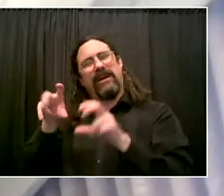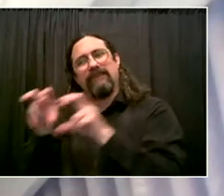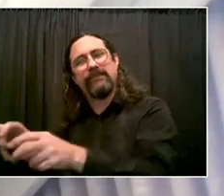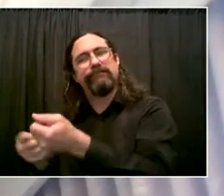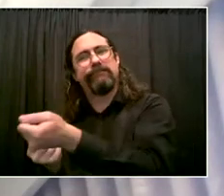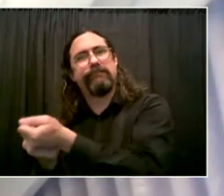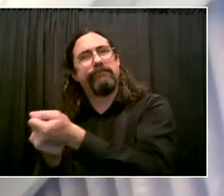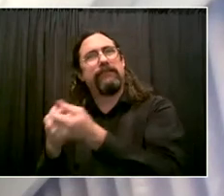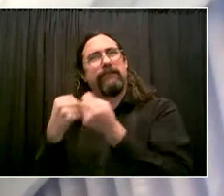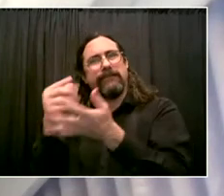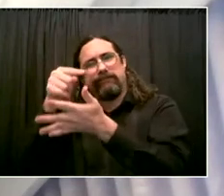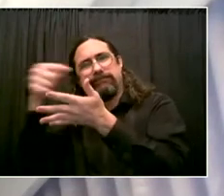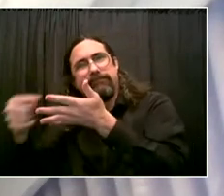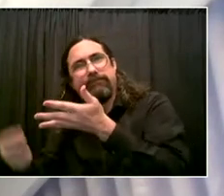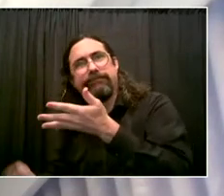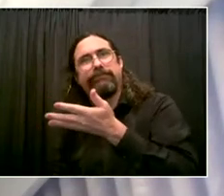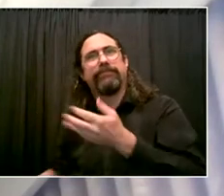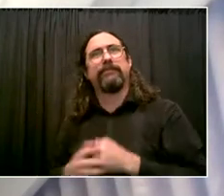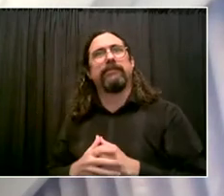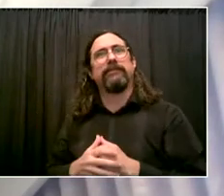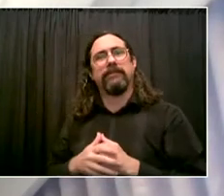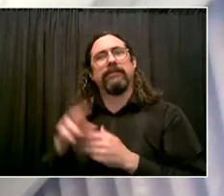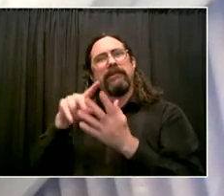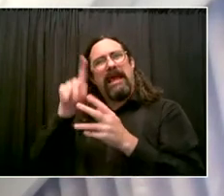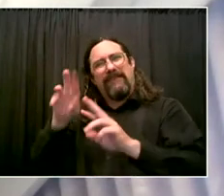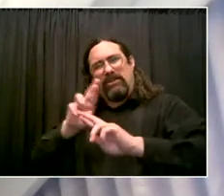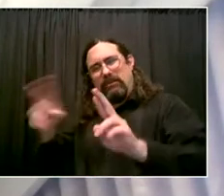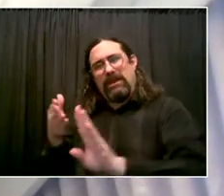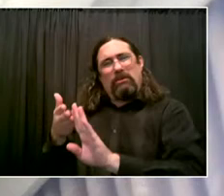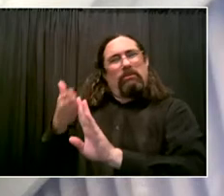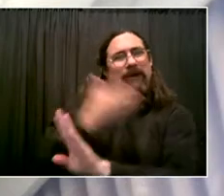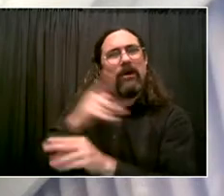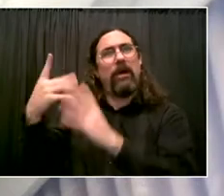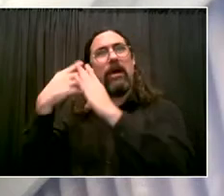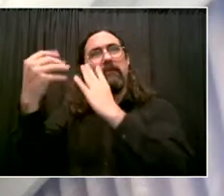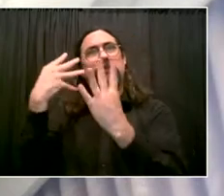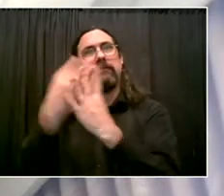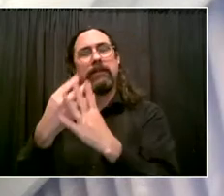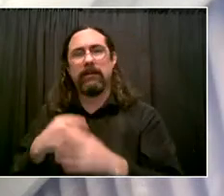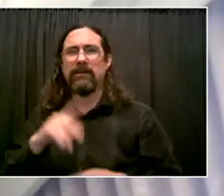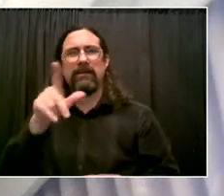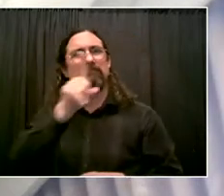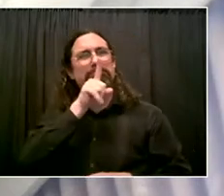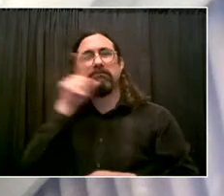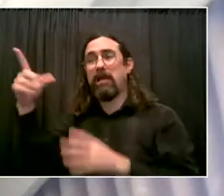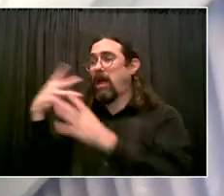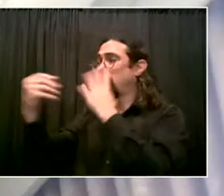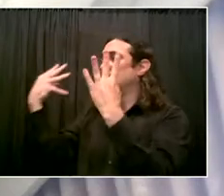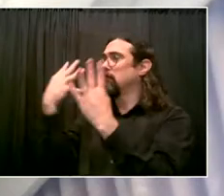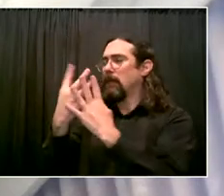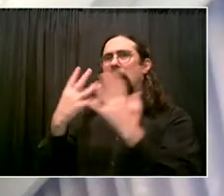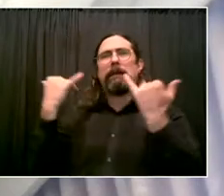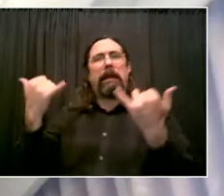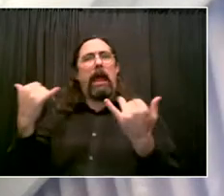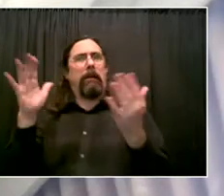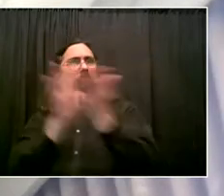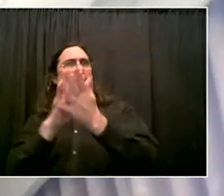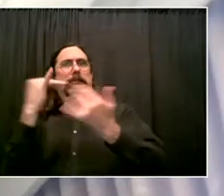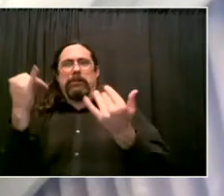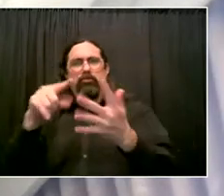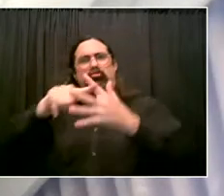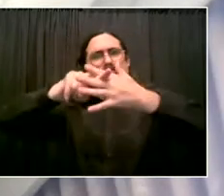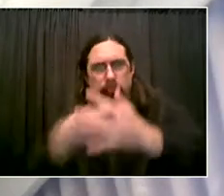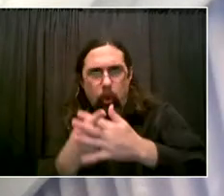we know if you don't have these services, you're going to end up doing the same things that got you there in the first place. And so, um,